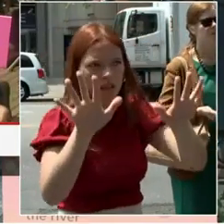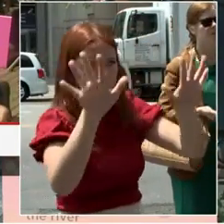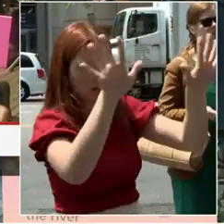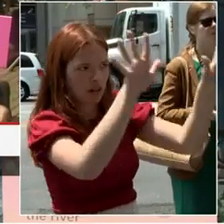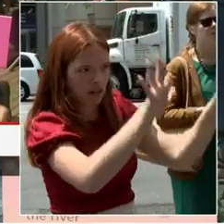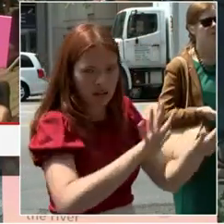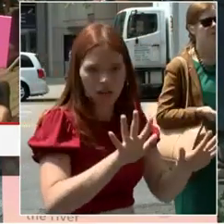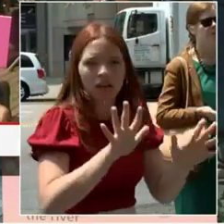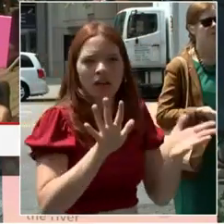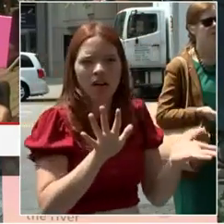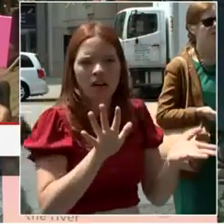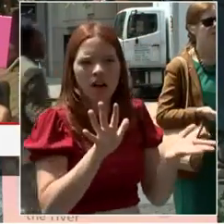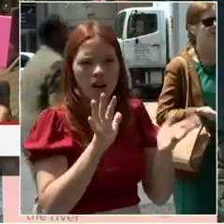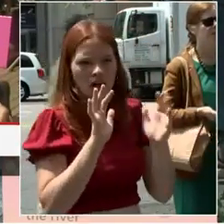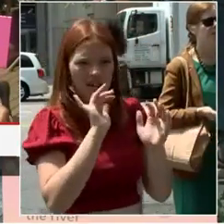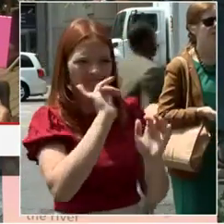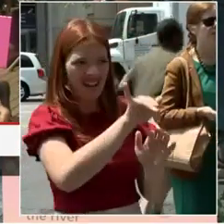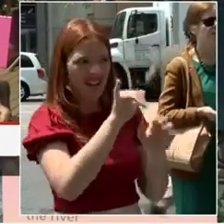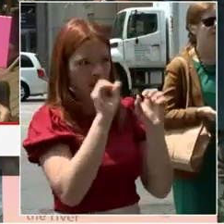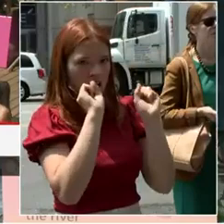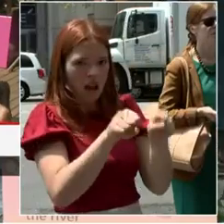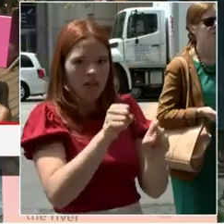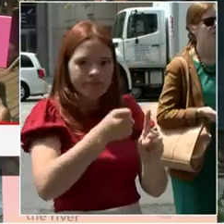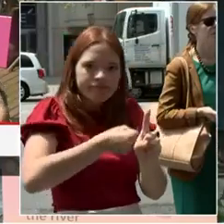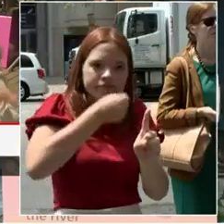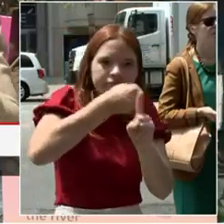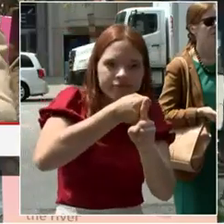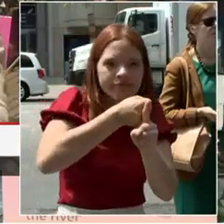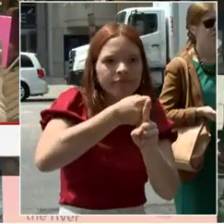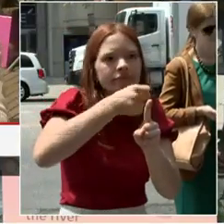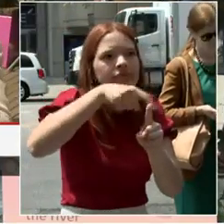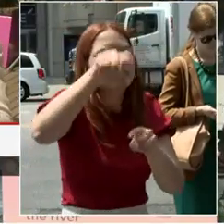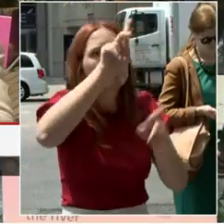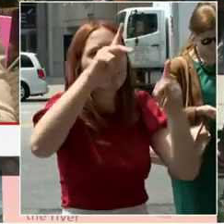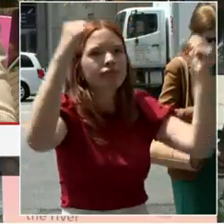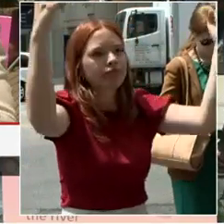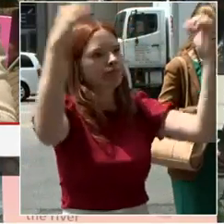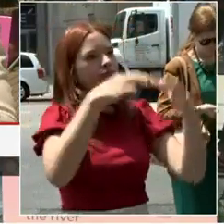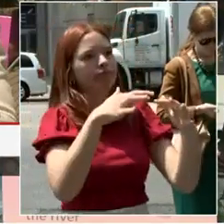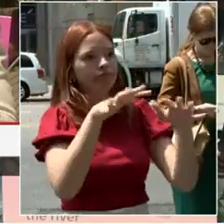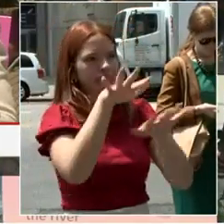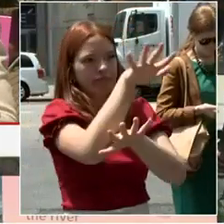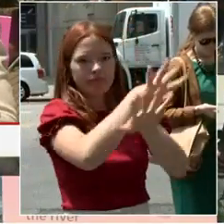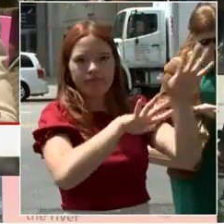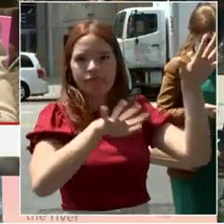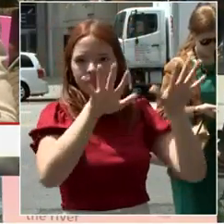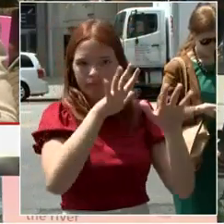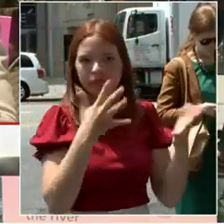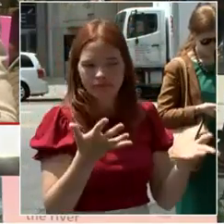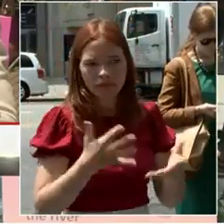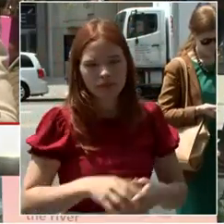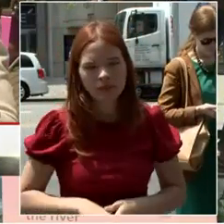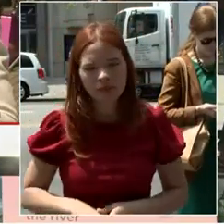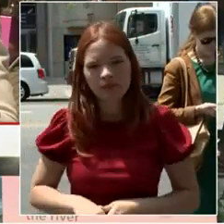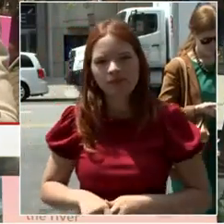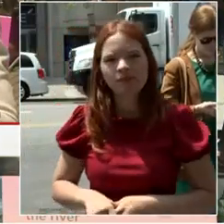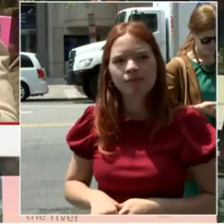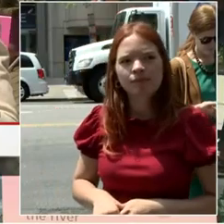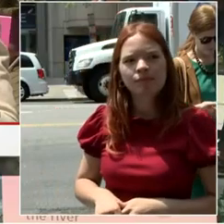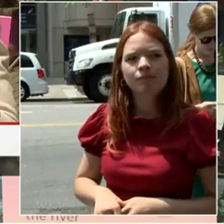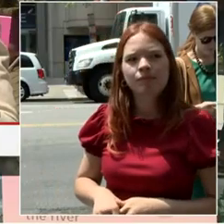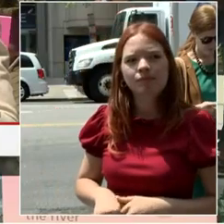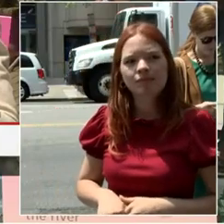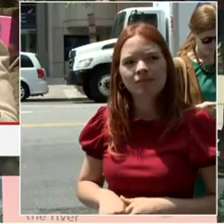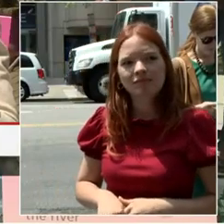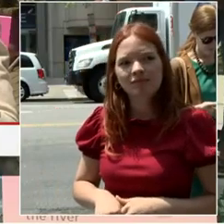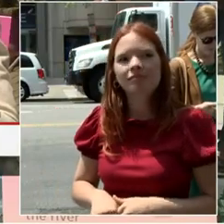return to the office. Yes, ma'am. Hi, my name is Ayanta Summers. Thank you so much for your leadership and everything that you've done for the city